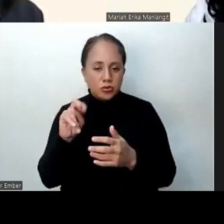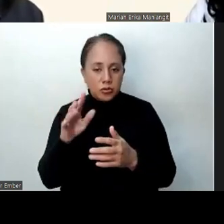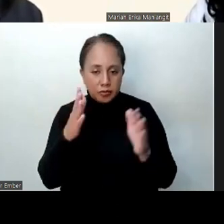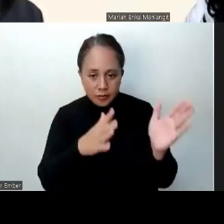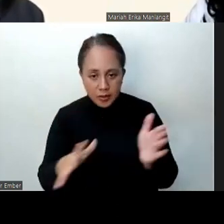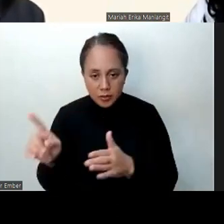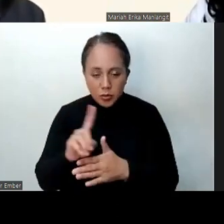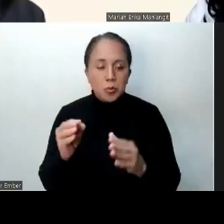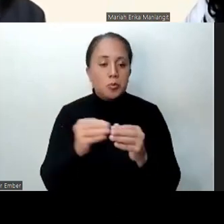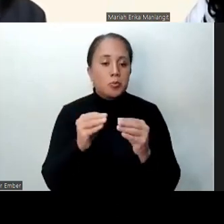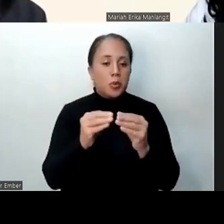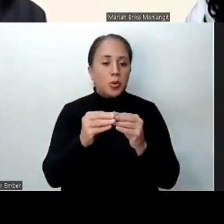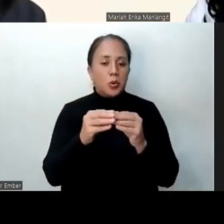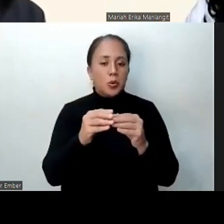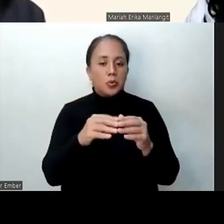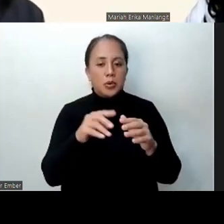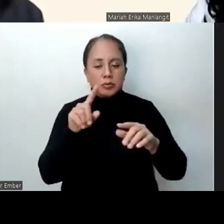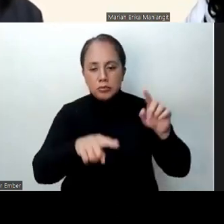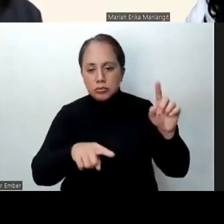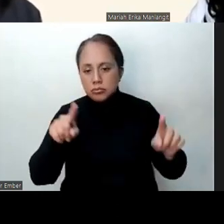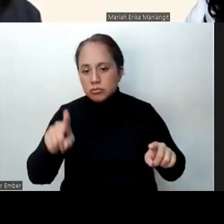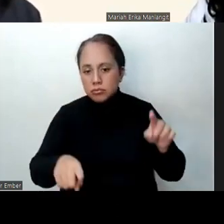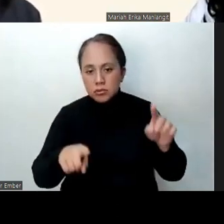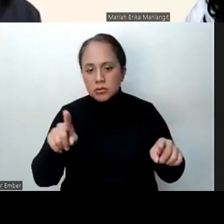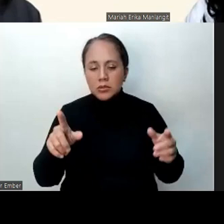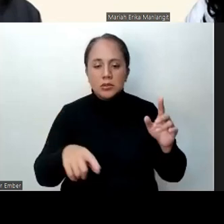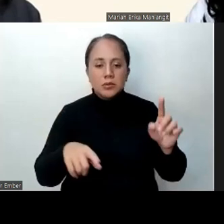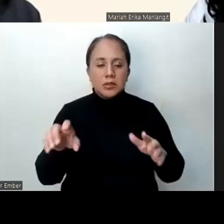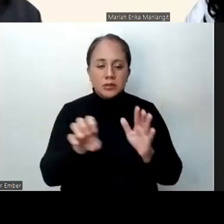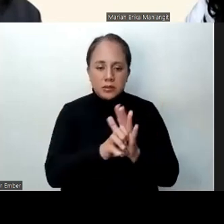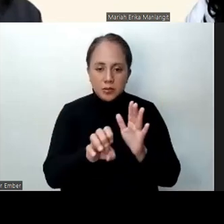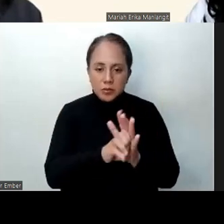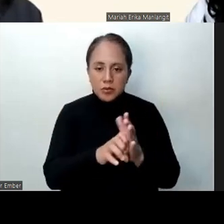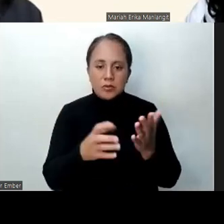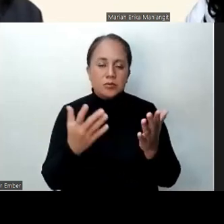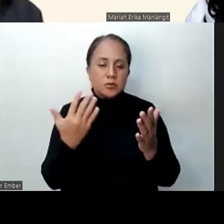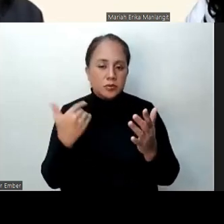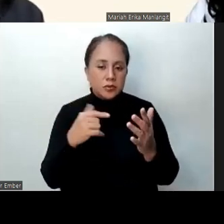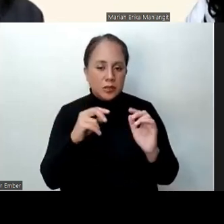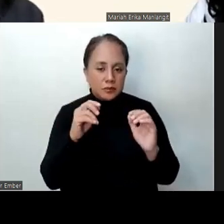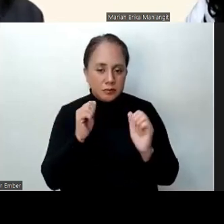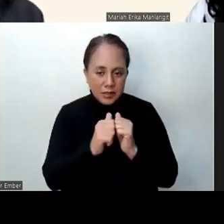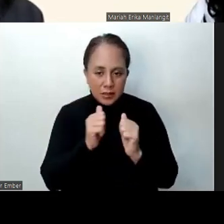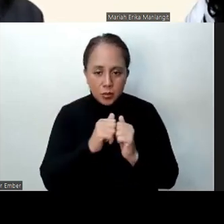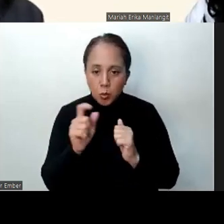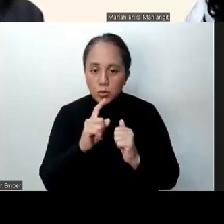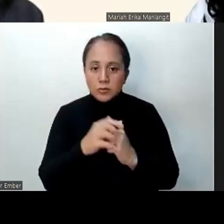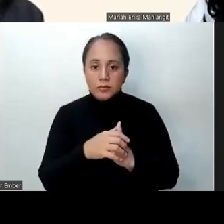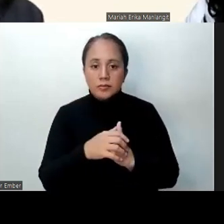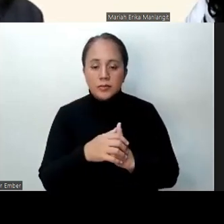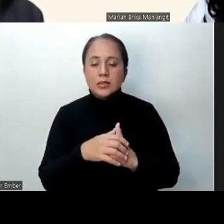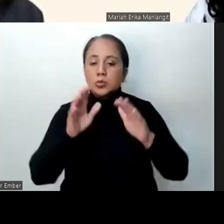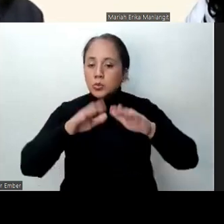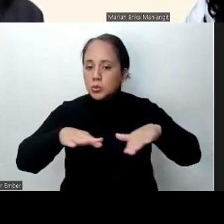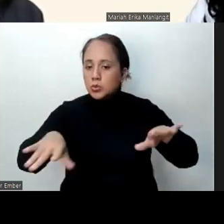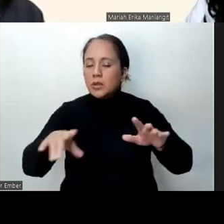a more varied sample. So that would mean children